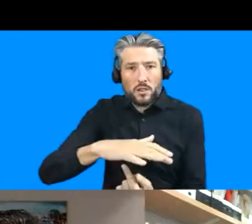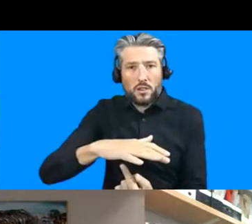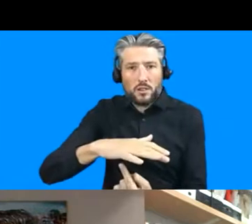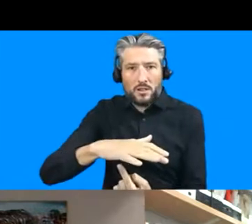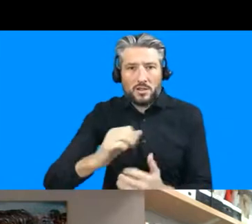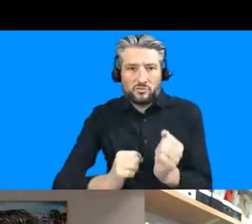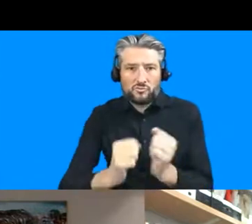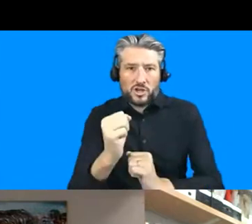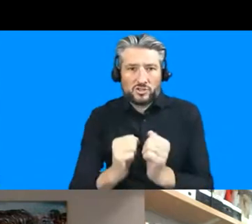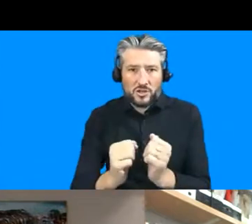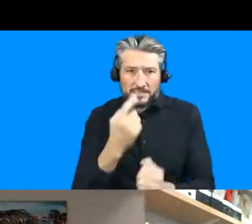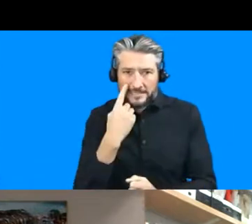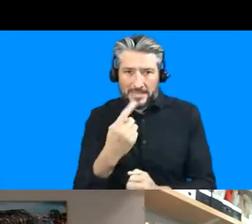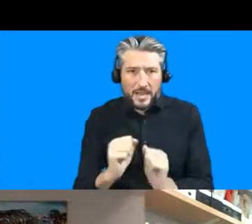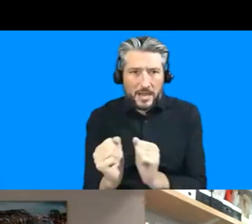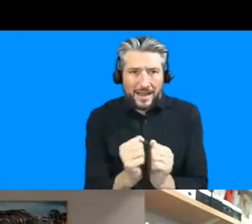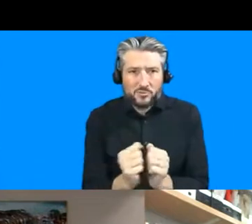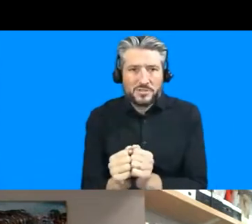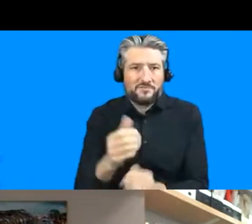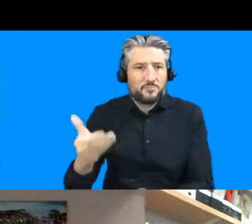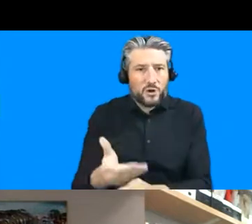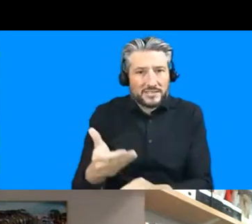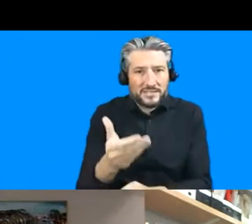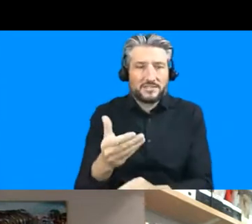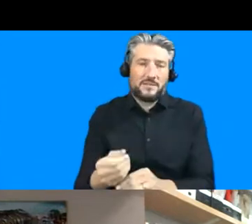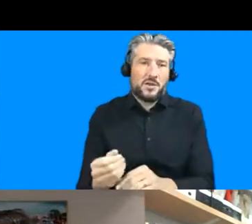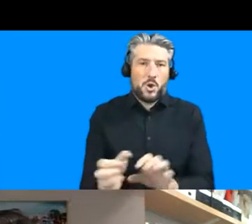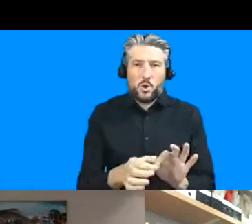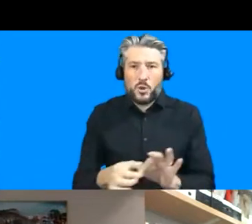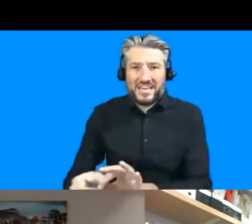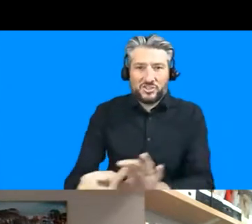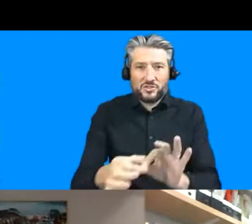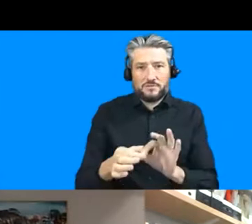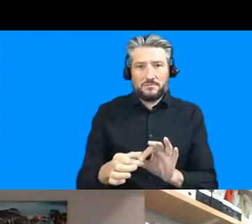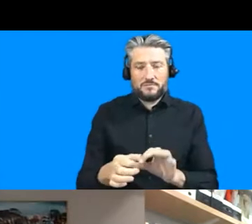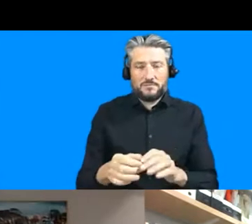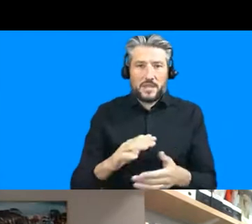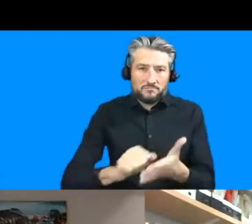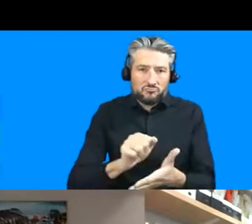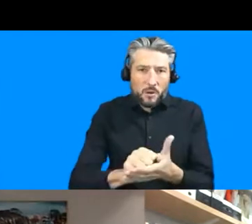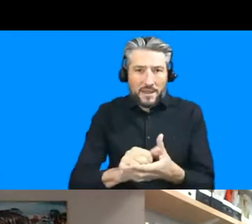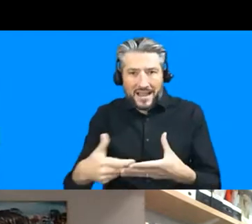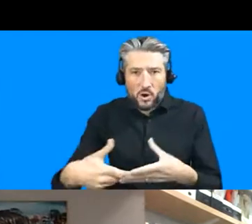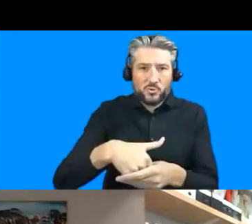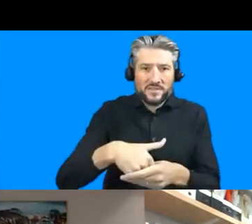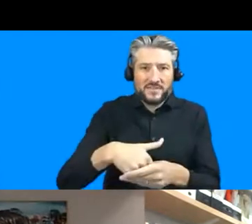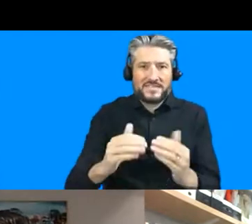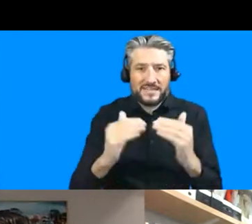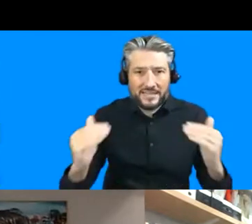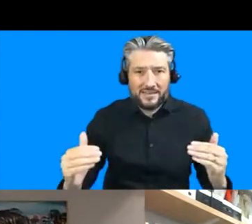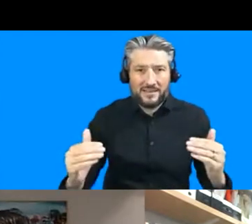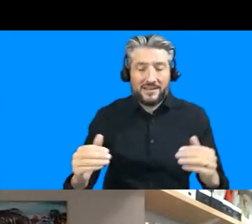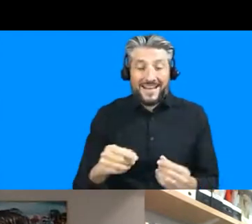collaborative practices um cohesion inclusivity all of these things which are going to be the basis for change um